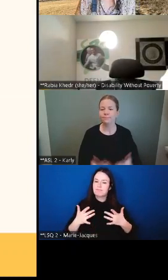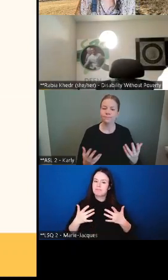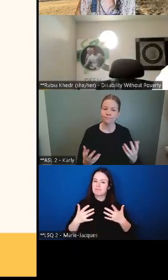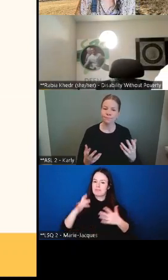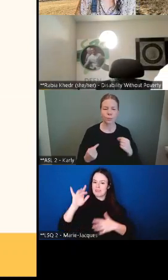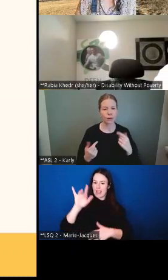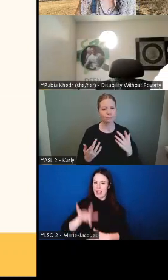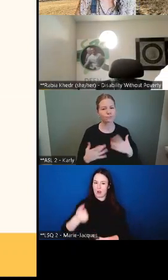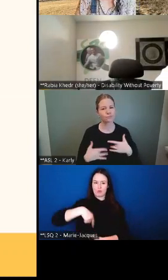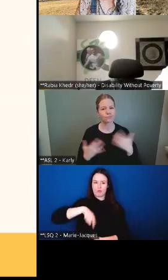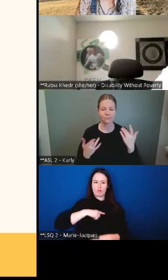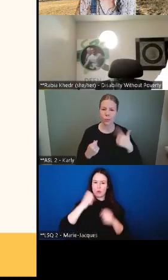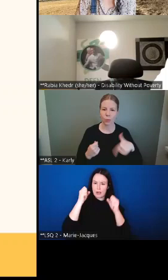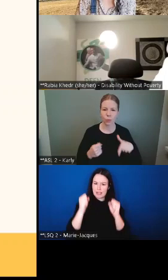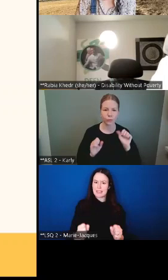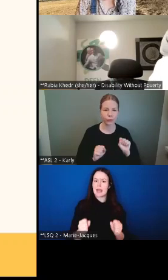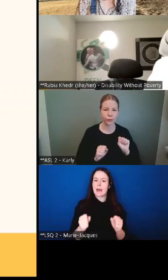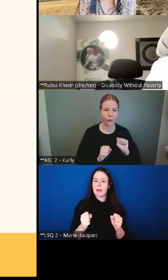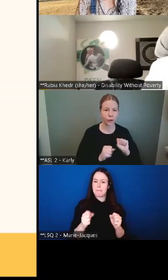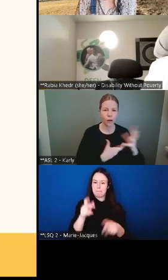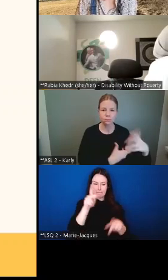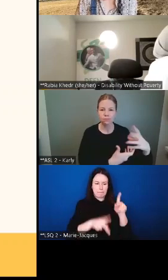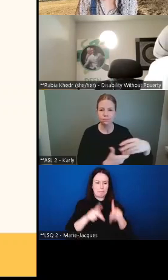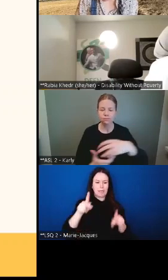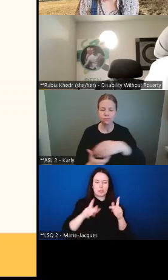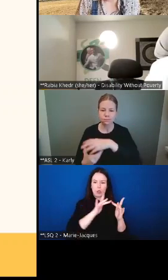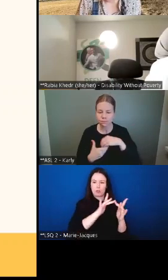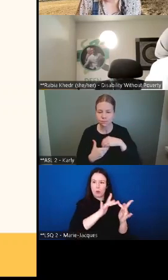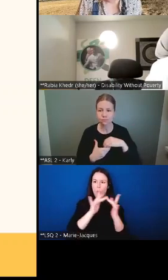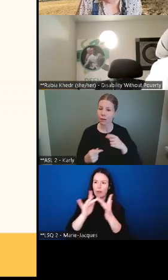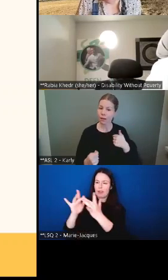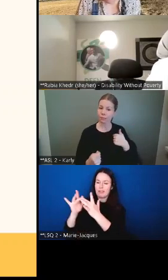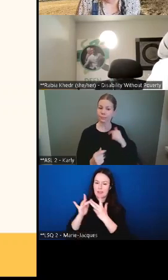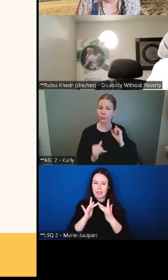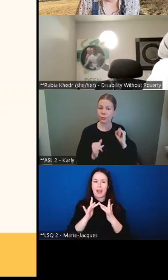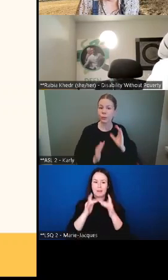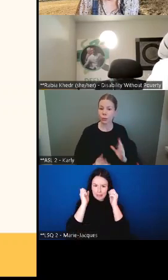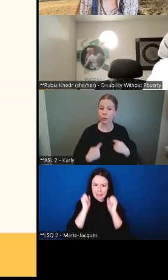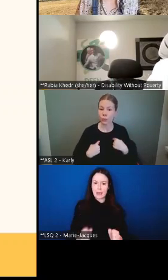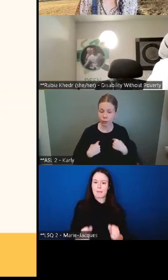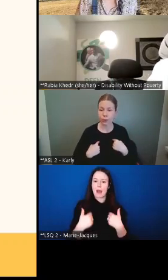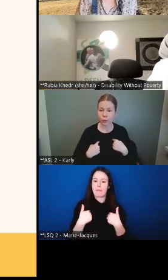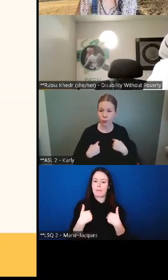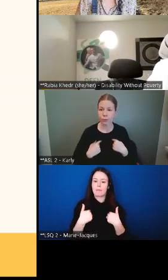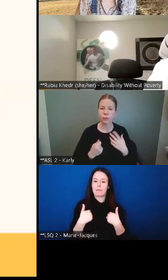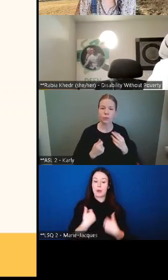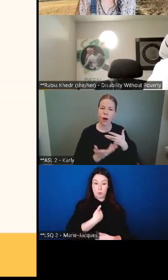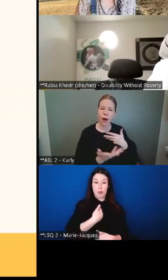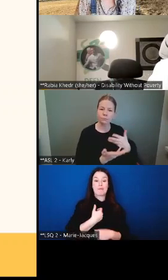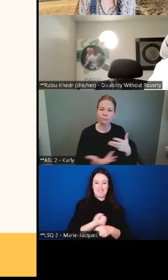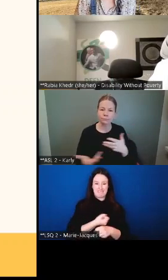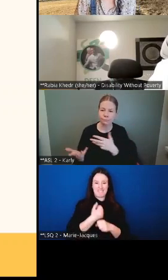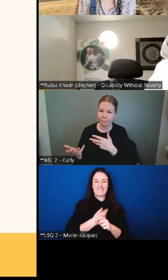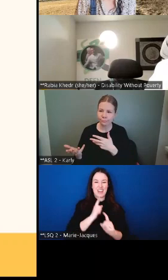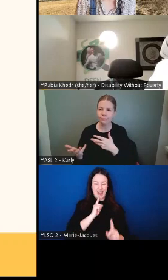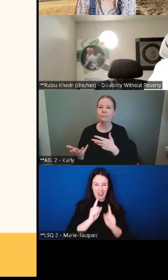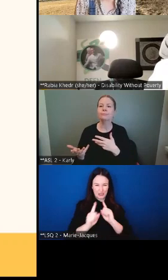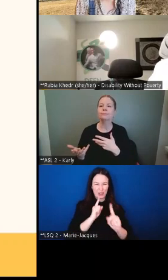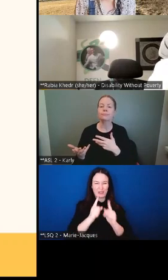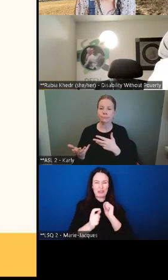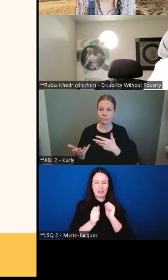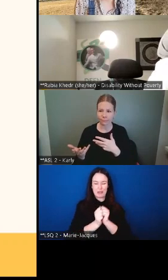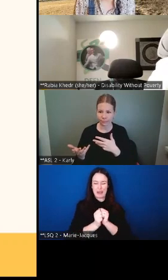took, I was a peer-to-peer interviewer. My research is with people, younger disabled adults